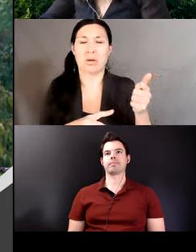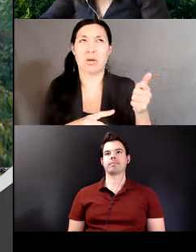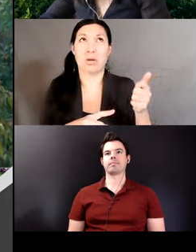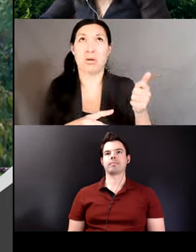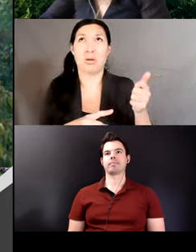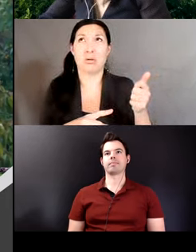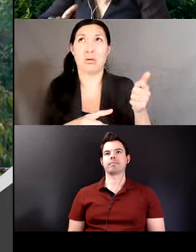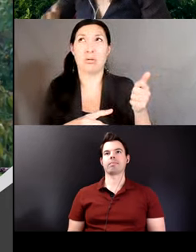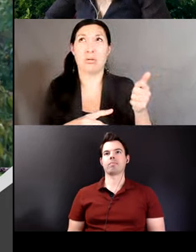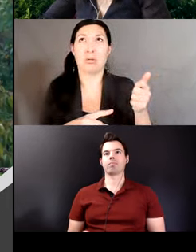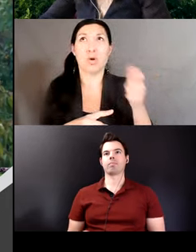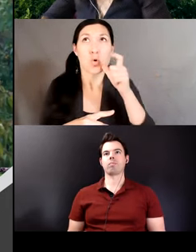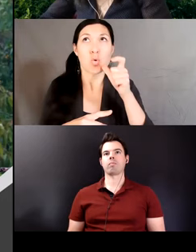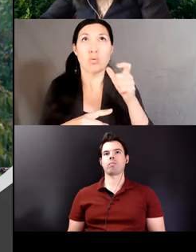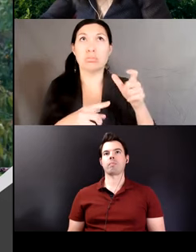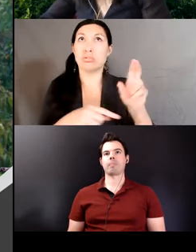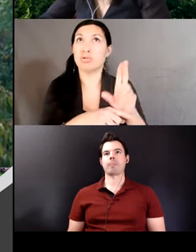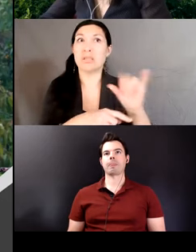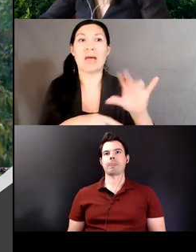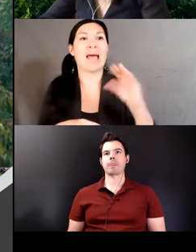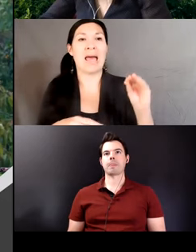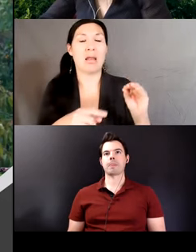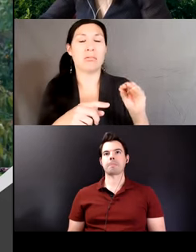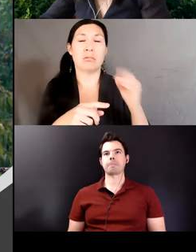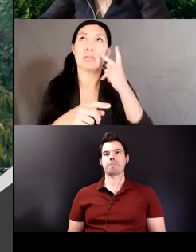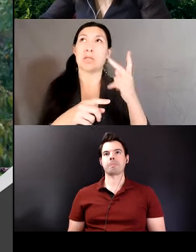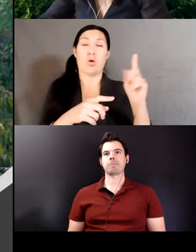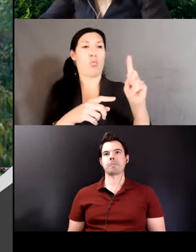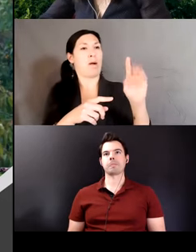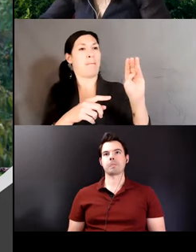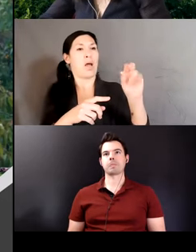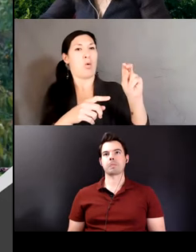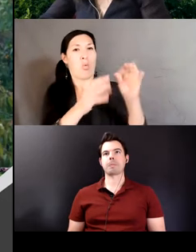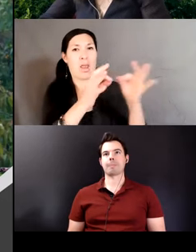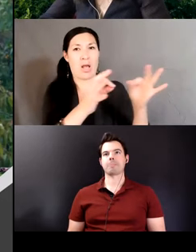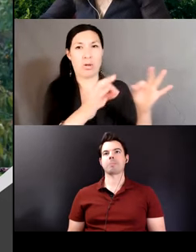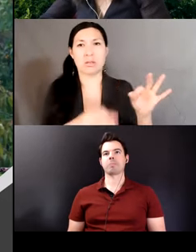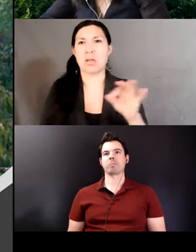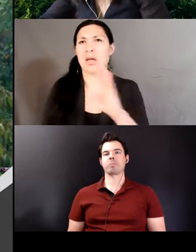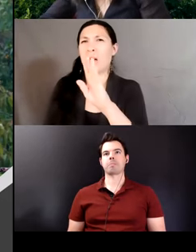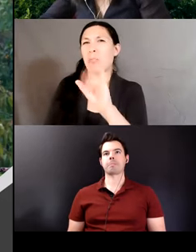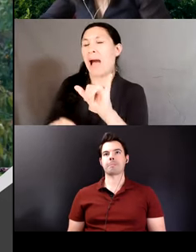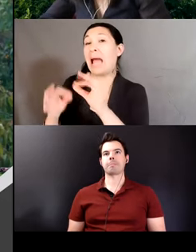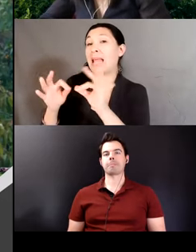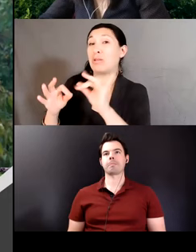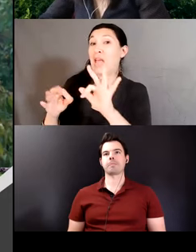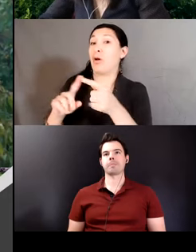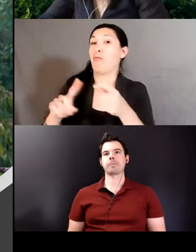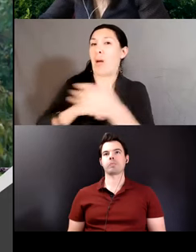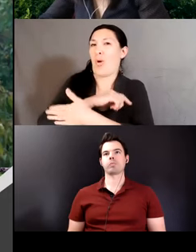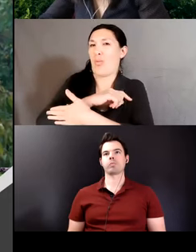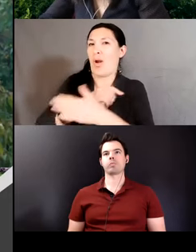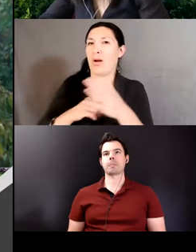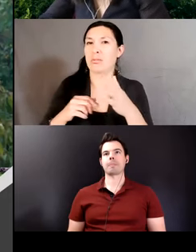and for bilinguals who are originally from a rural town this is the reason i separated earlier my bilingual